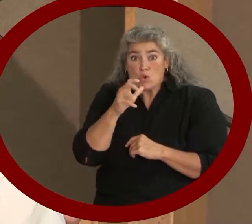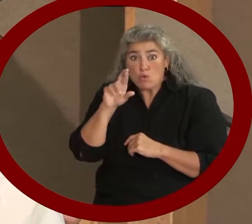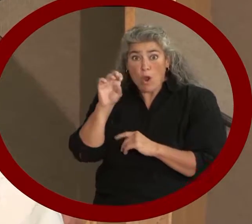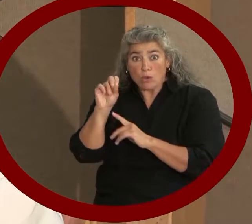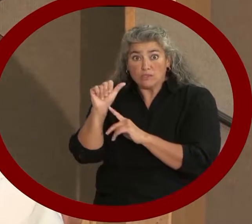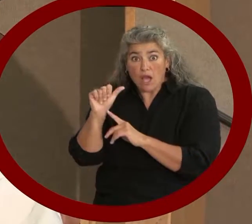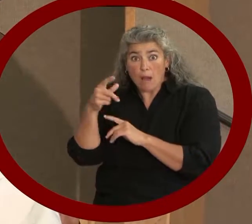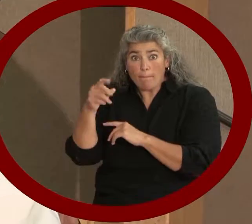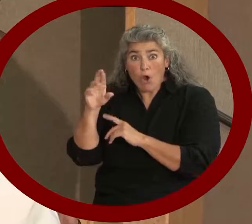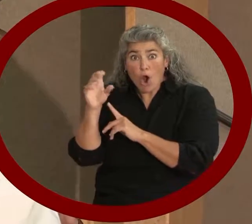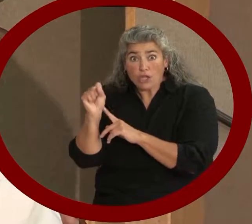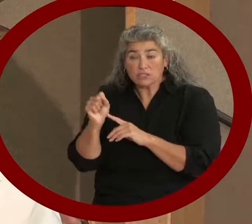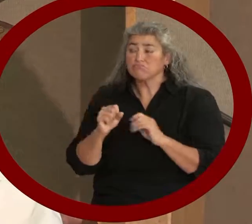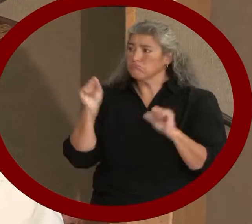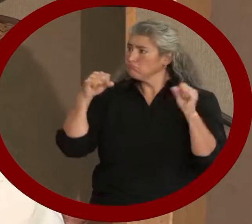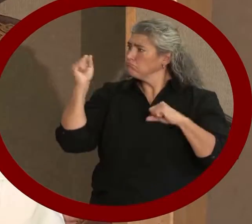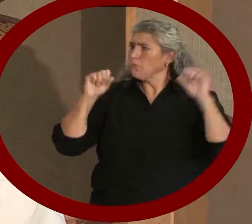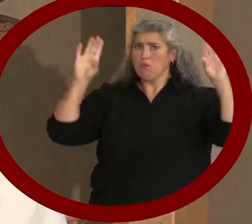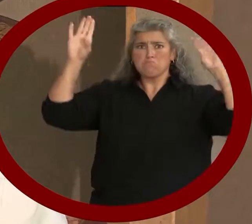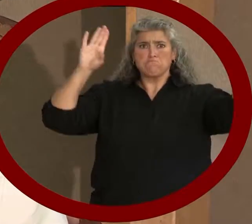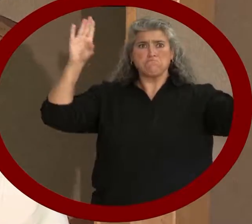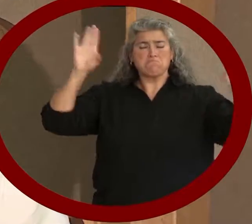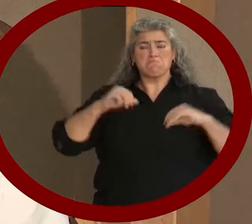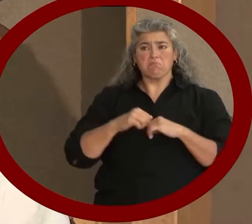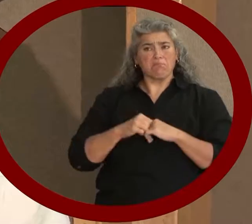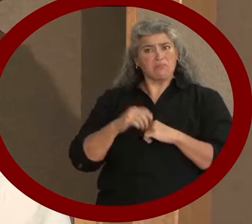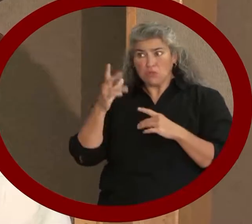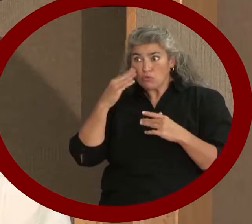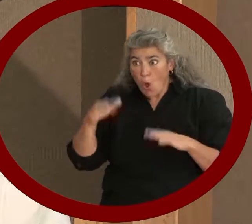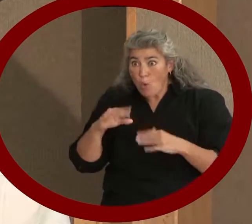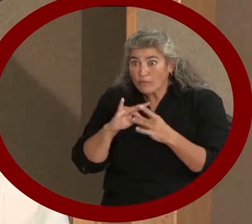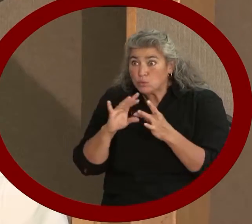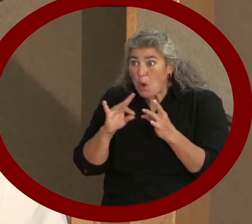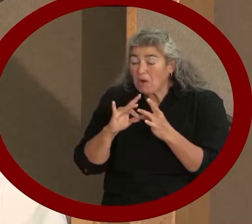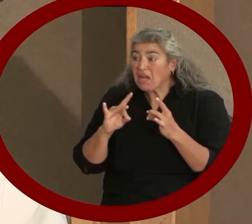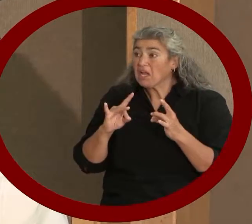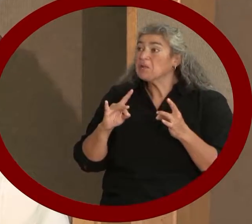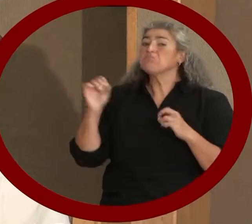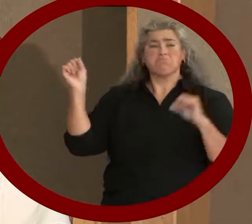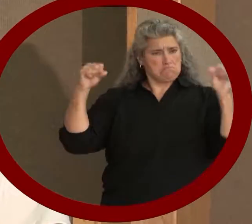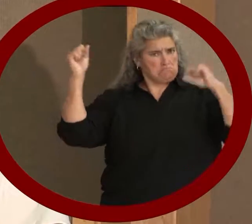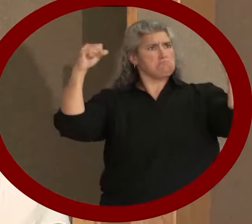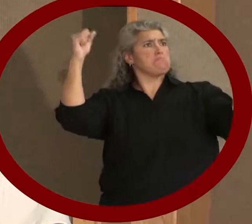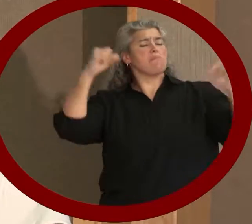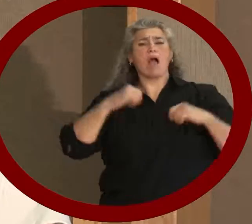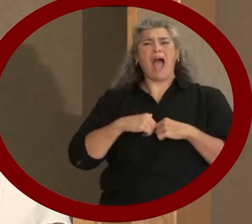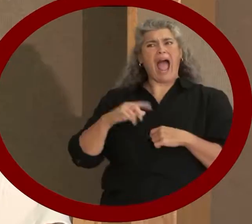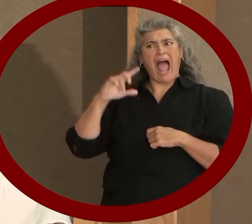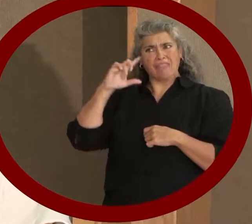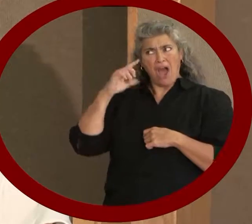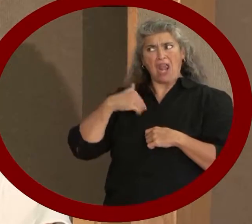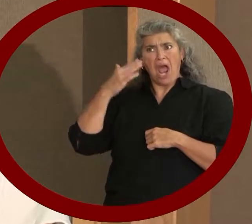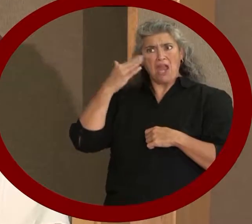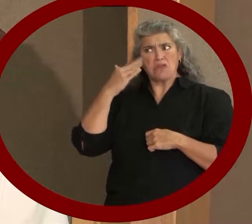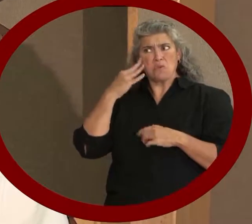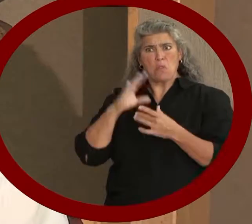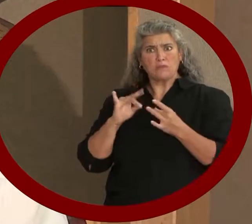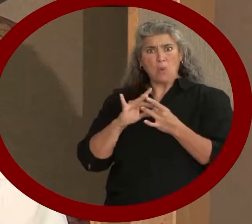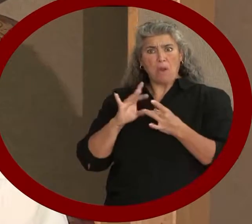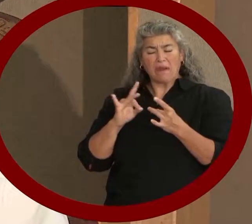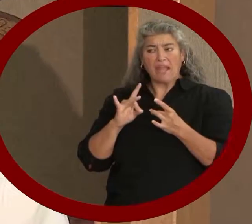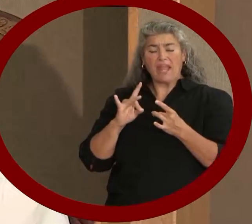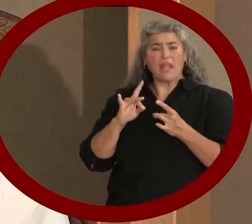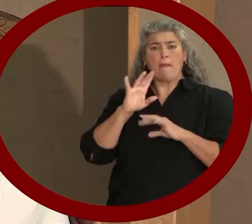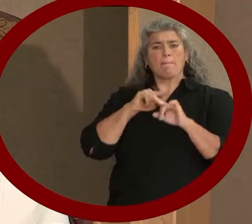well, bear with me, because I thought I knew the story about Rosa Parks, and I found out that I really didn't.